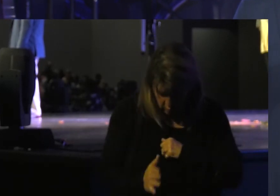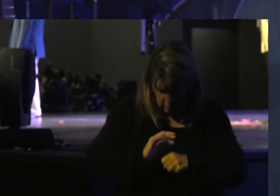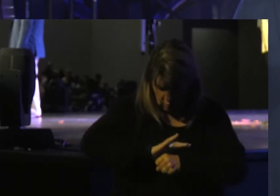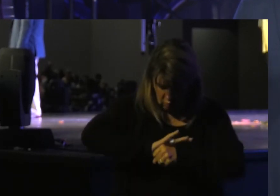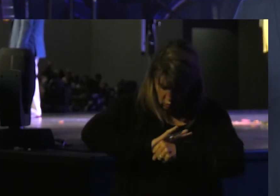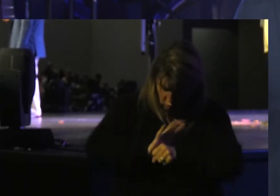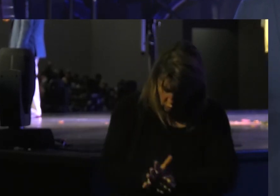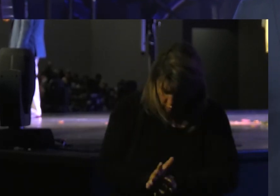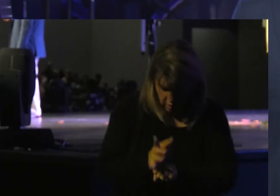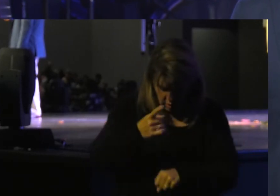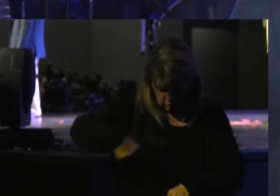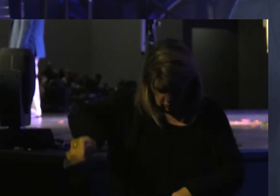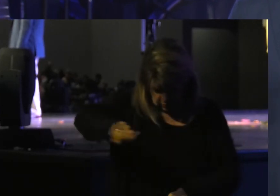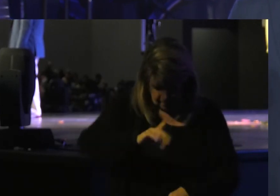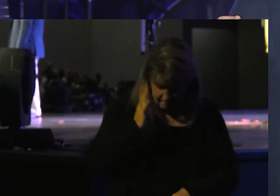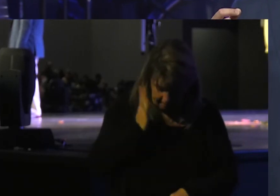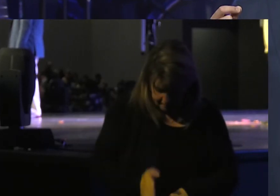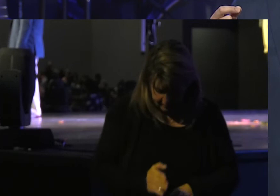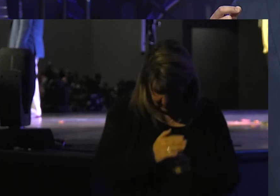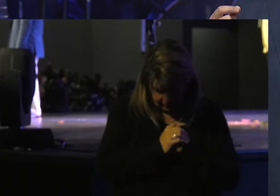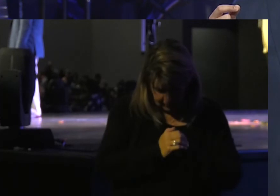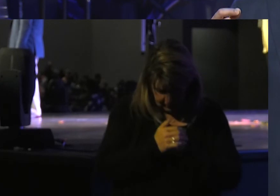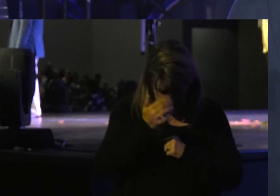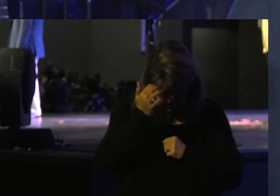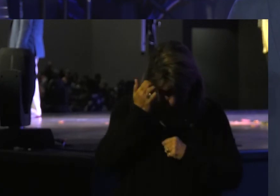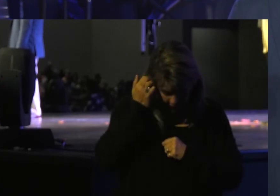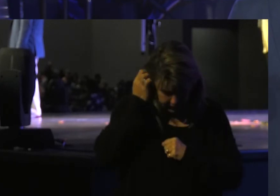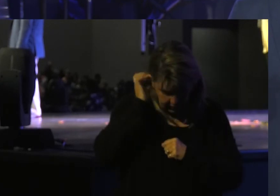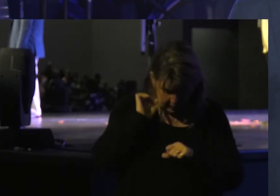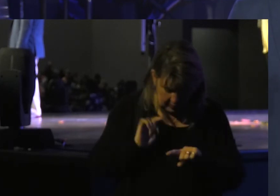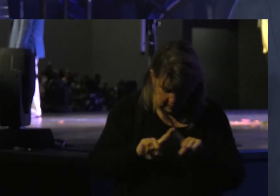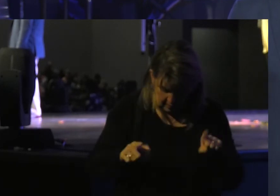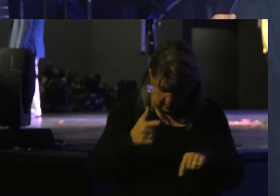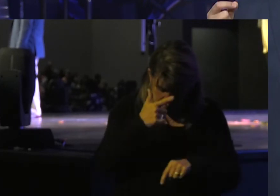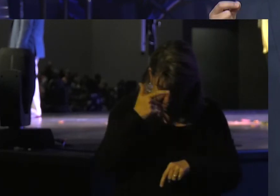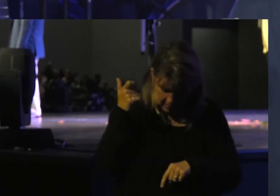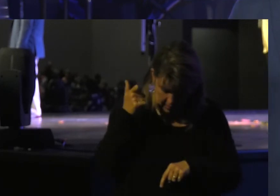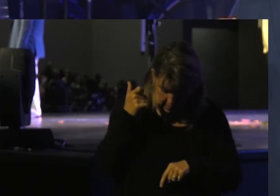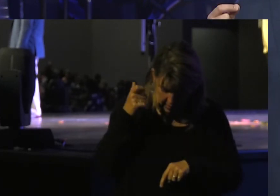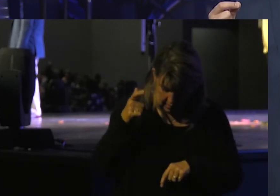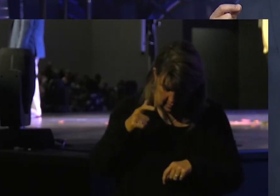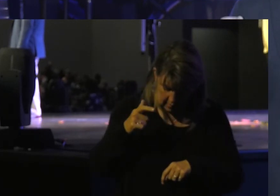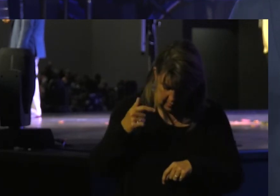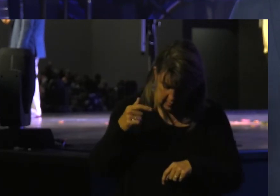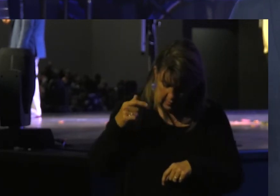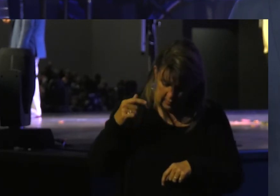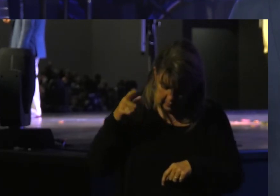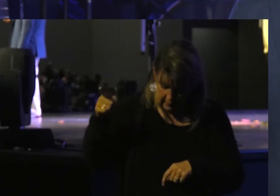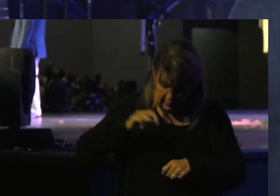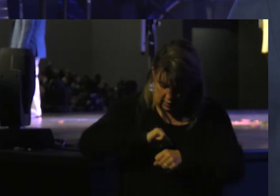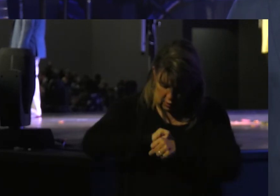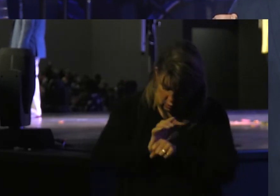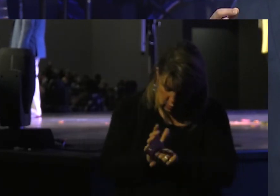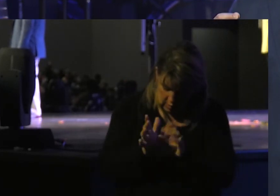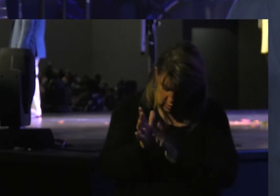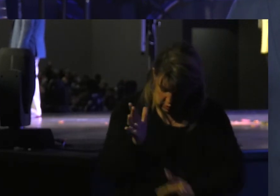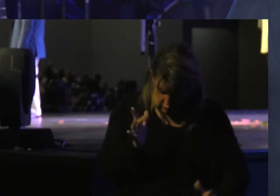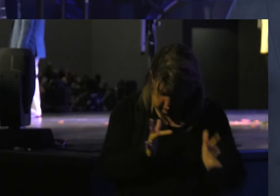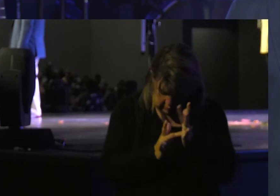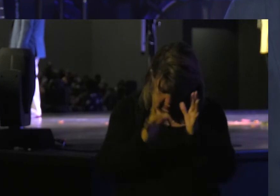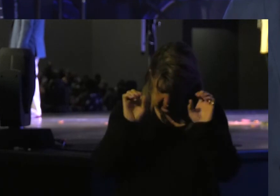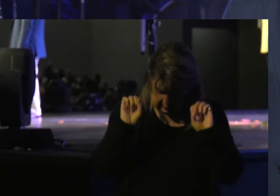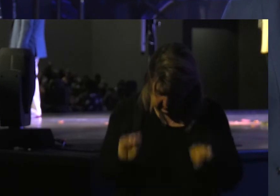Crush You But Because He Crushed Jesus He